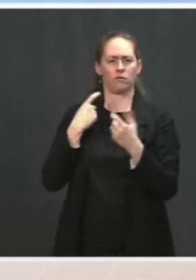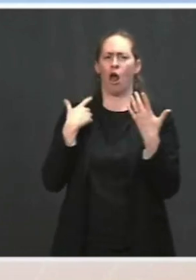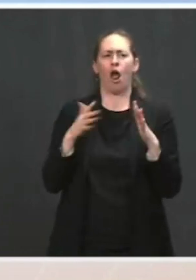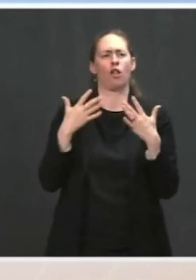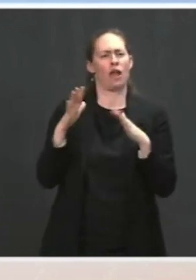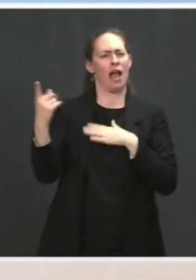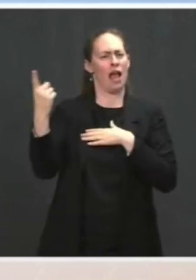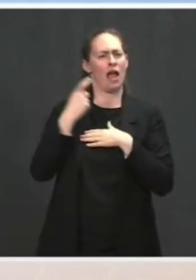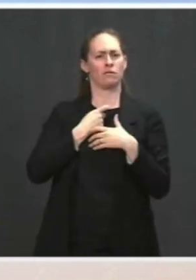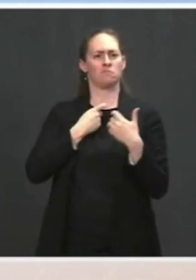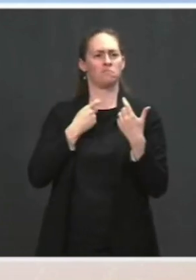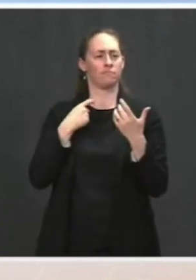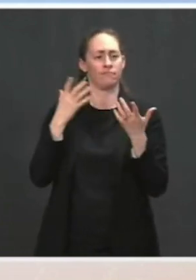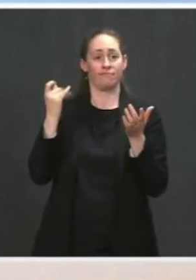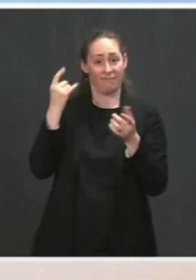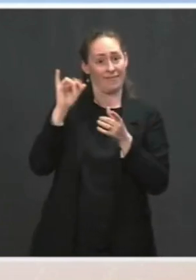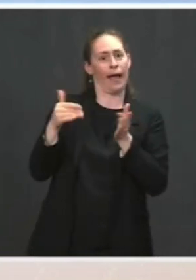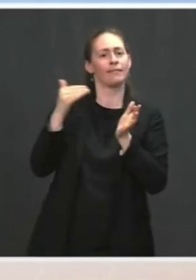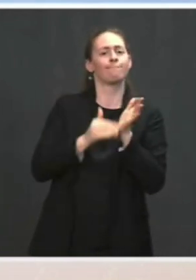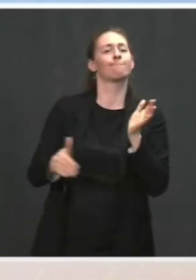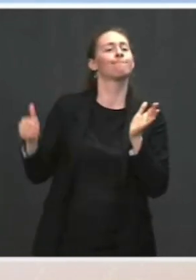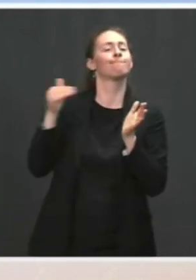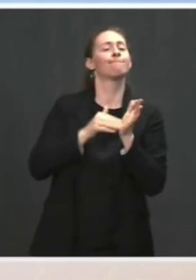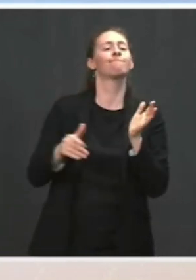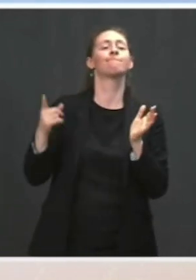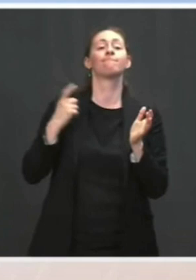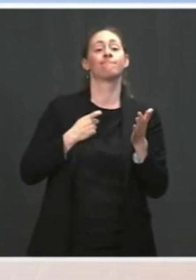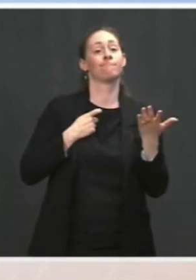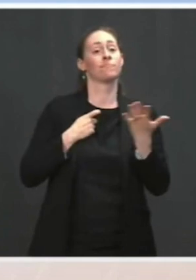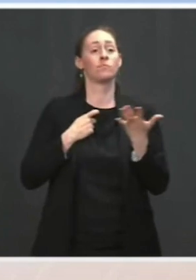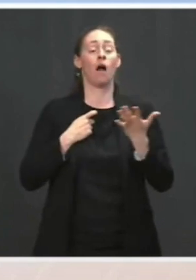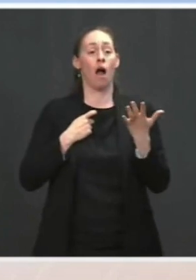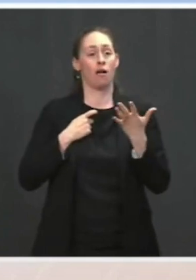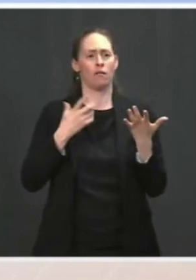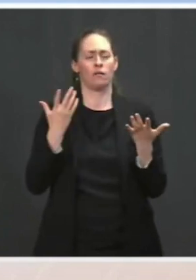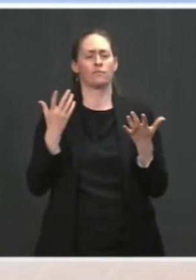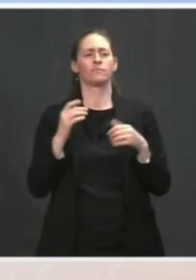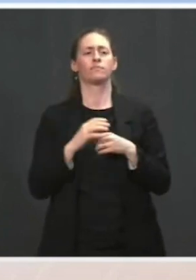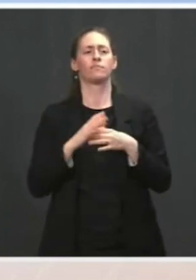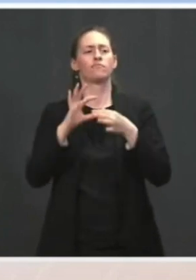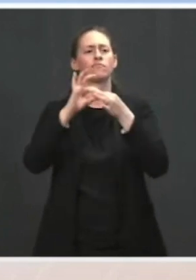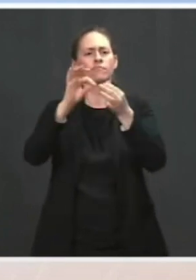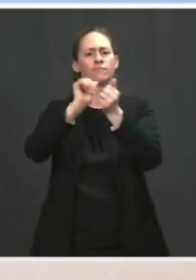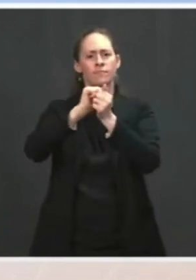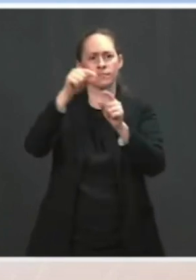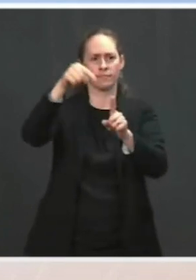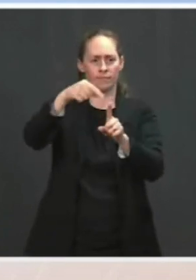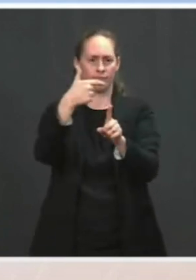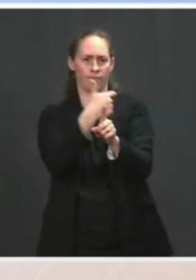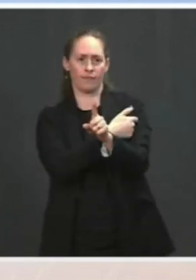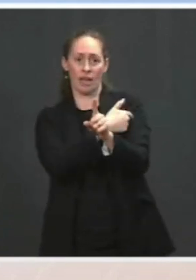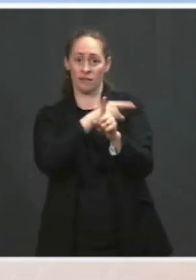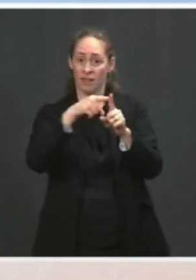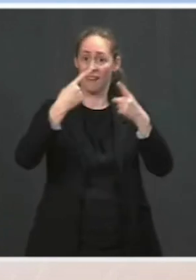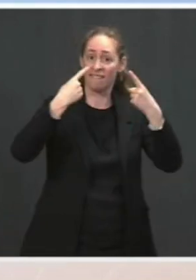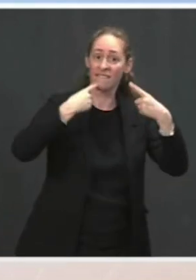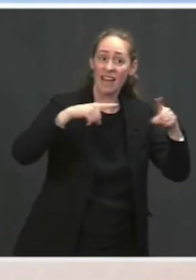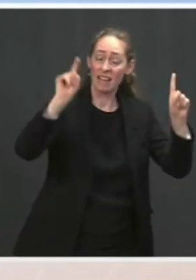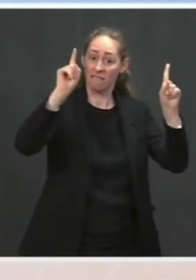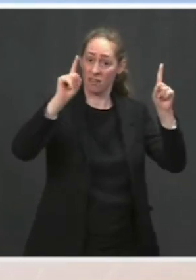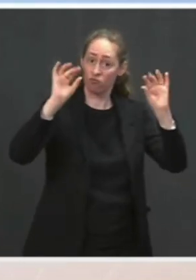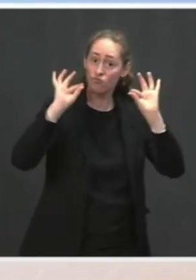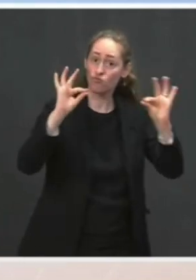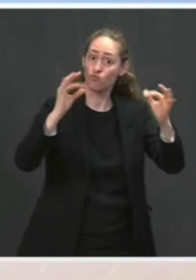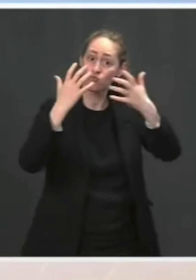frequently, does this have anything to do with the efficacy of the vaccine? So we know that there have been 6